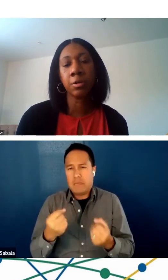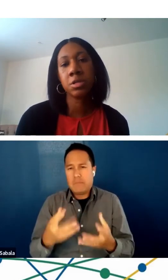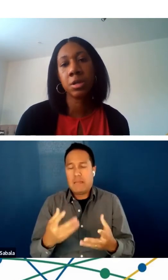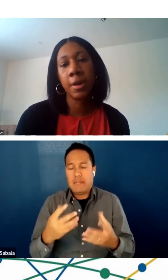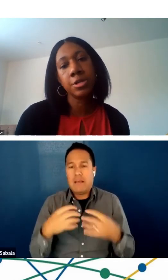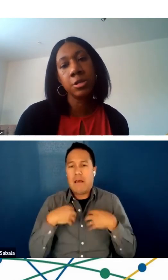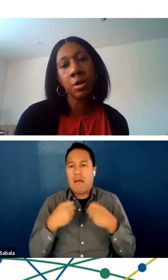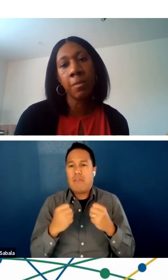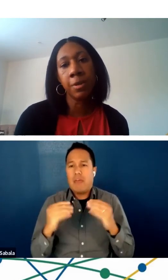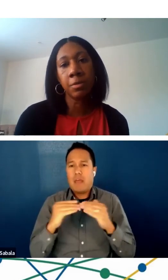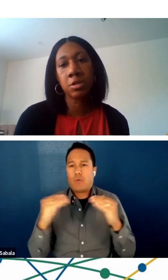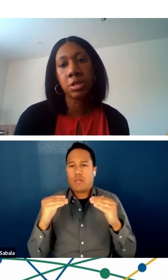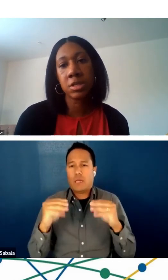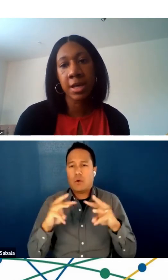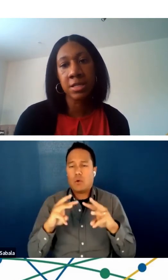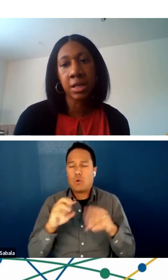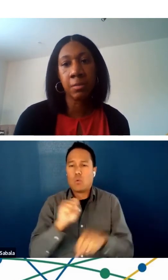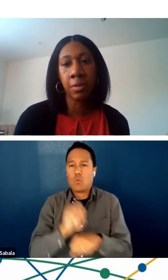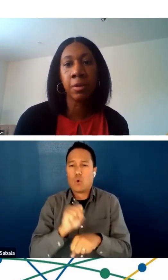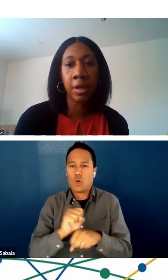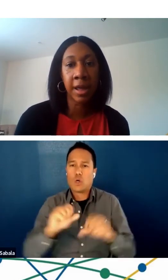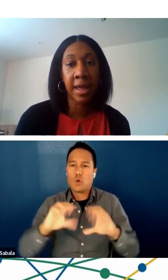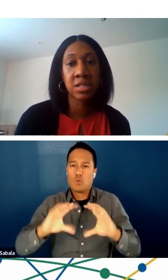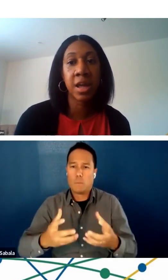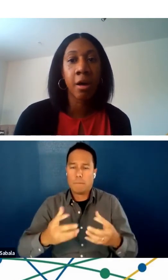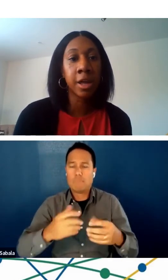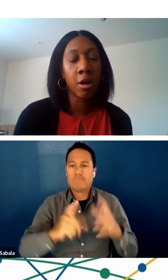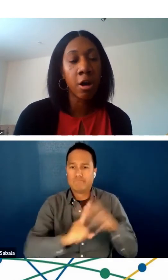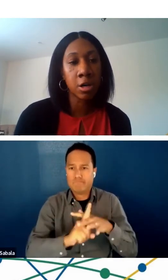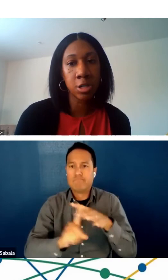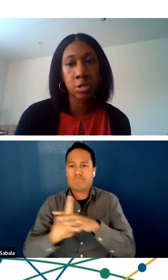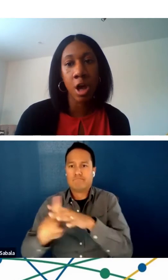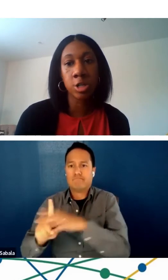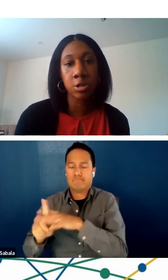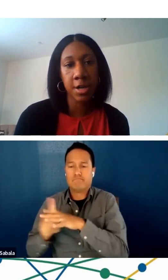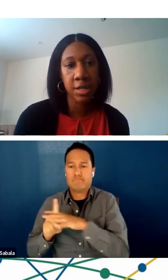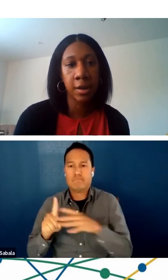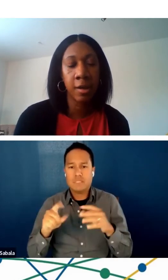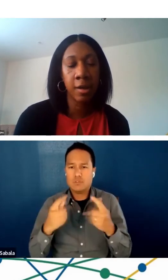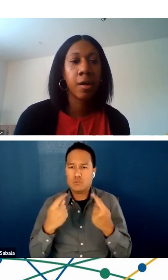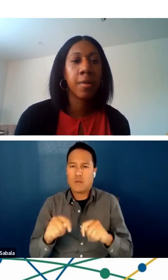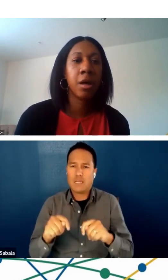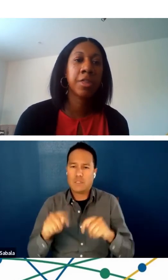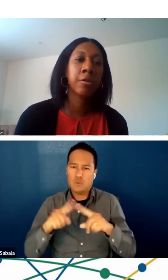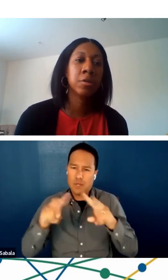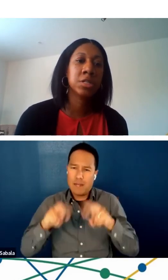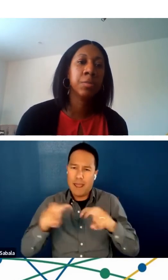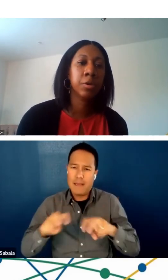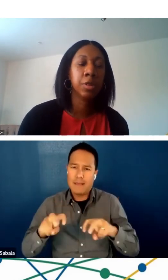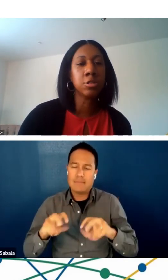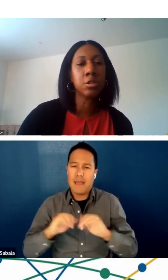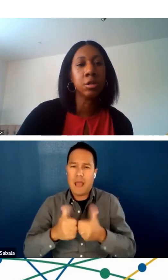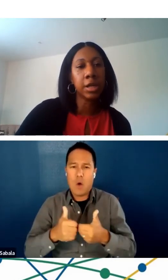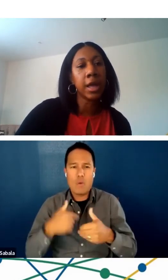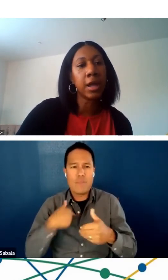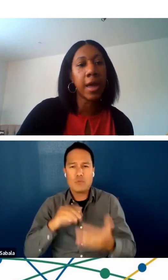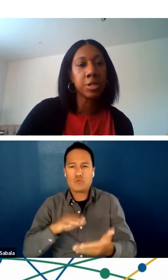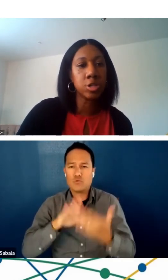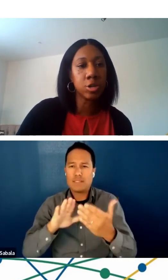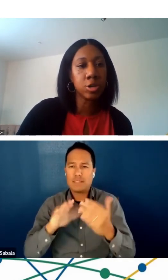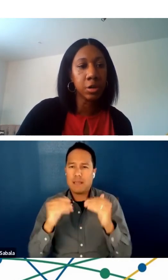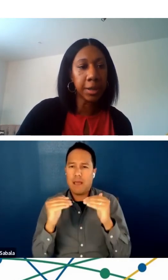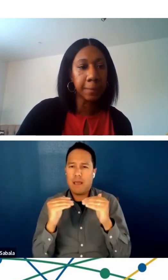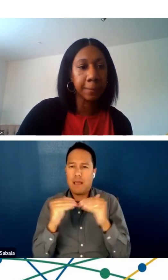equity work groups to help be able to assess and be able to enhance how they are addressing health equity both internally